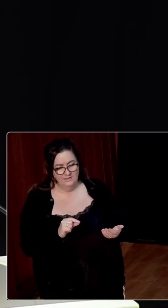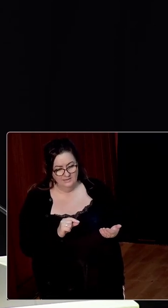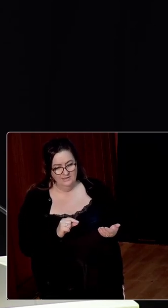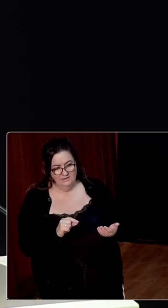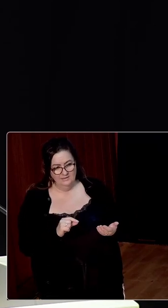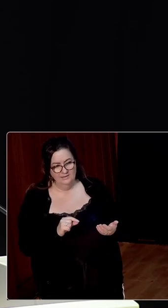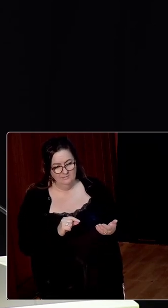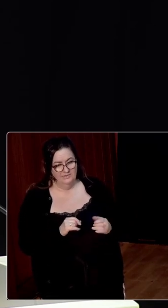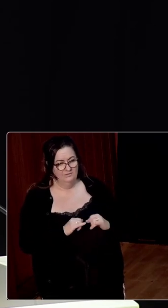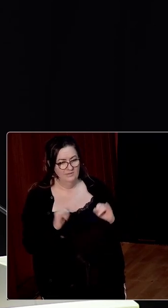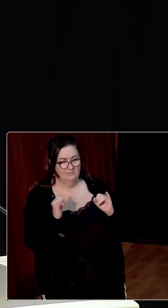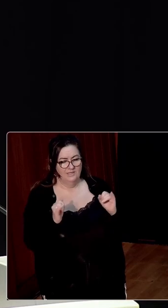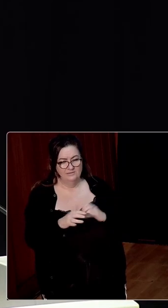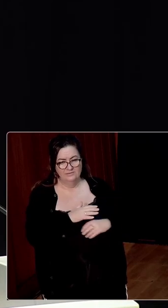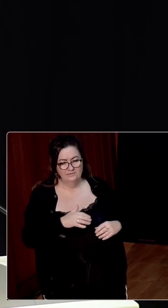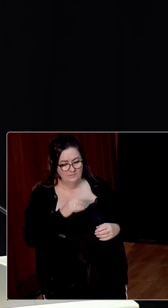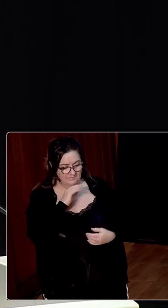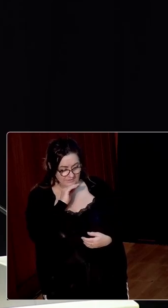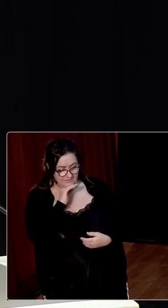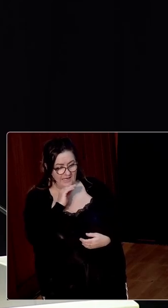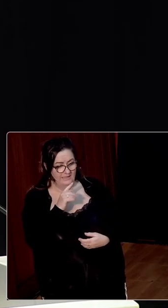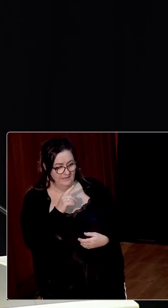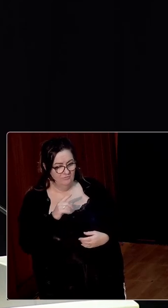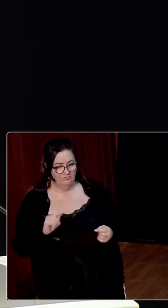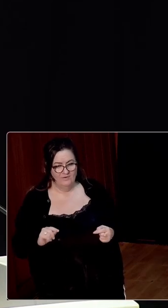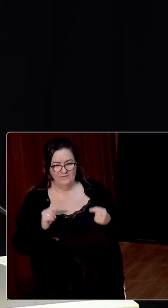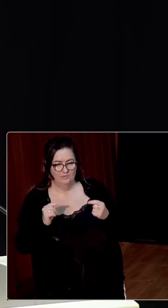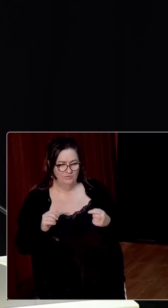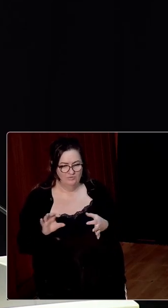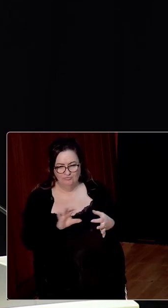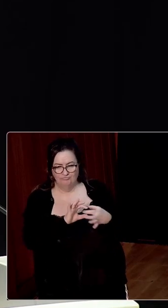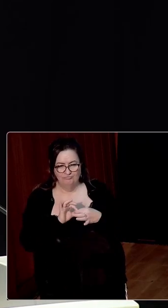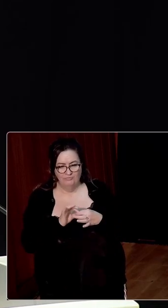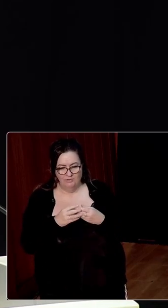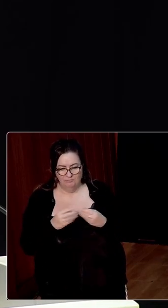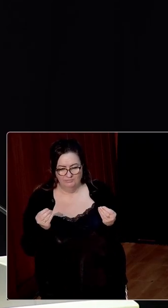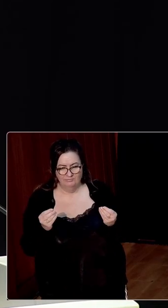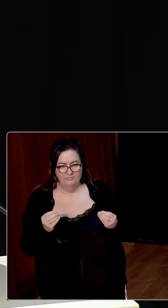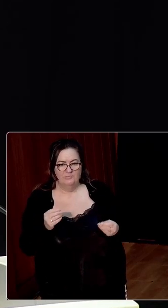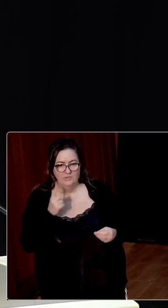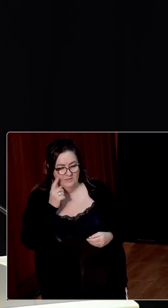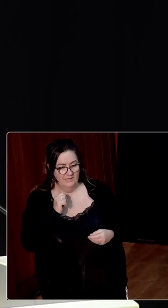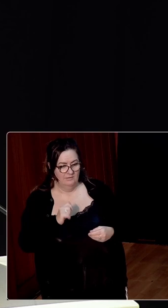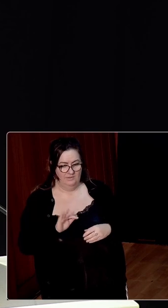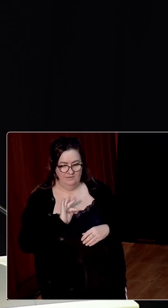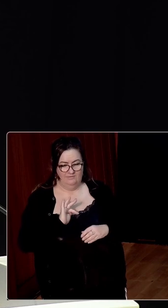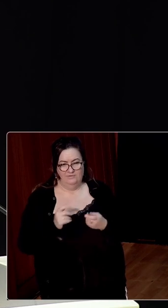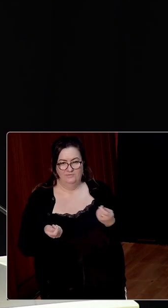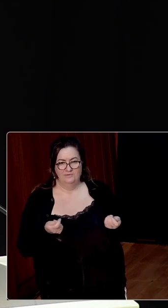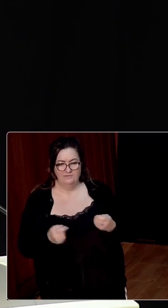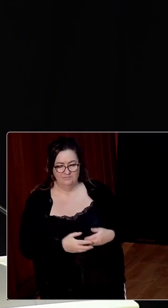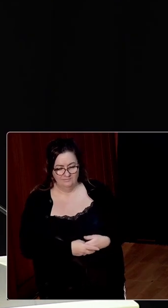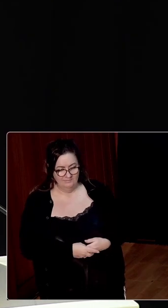profoundly reductionist one, in which any illusion of revolutionary solidarity evaporated in the banality of self-governance.